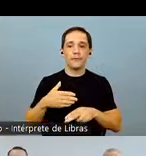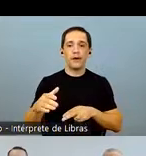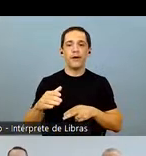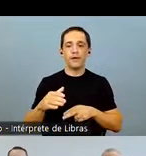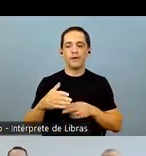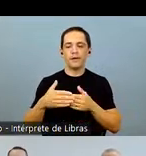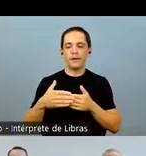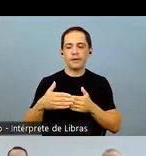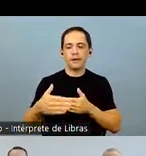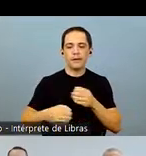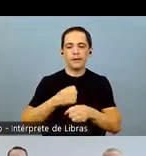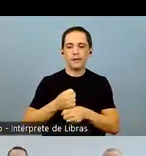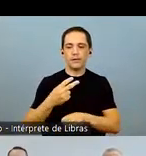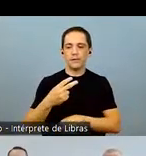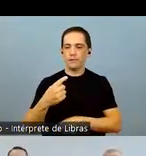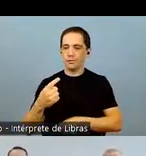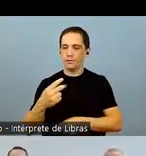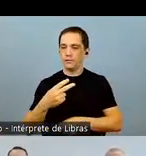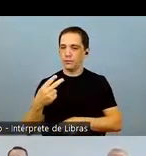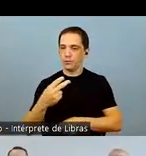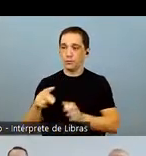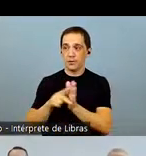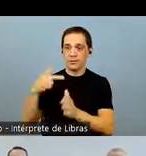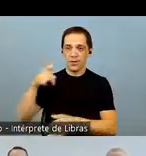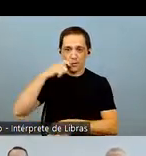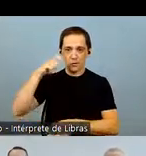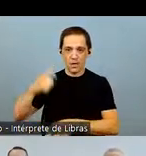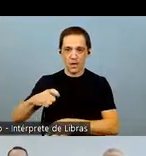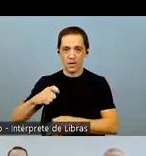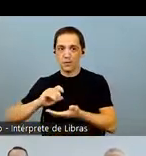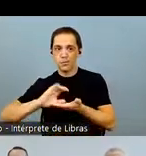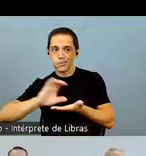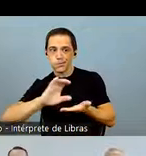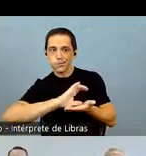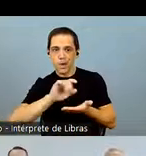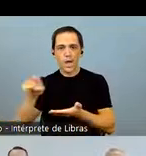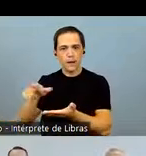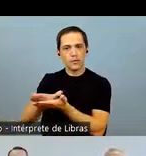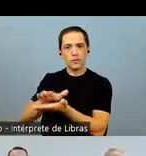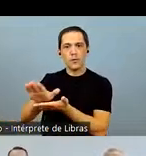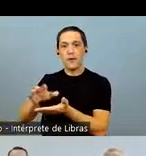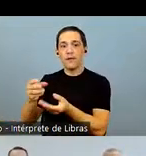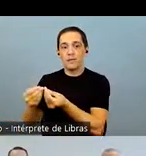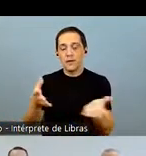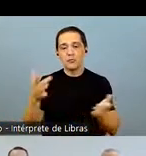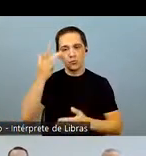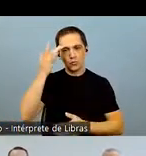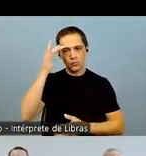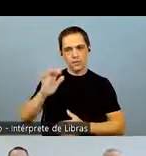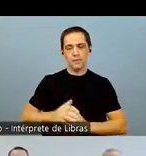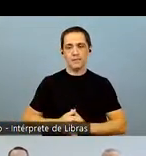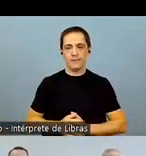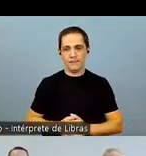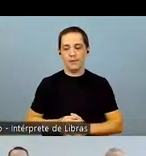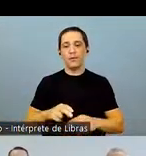some uncertainties related to the availability of Ukraine's 21-22 crop, and also